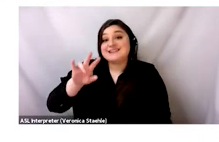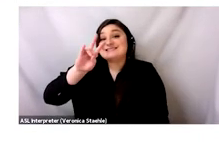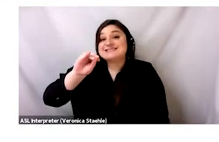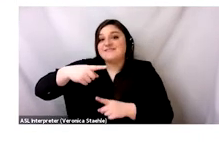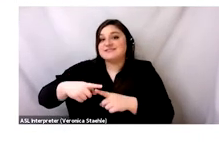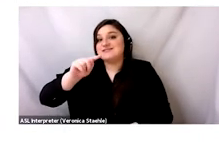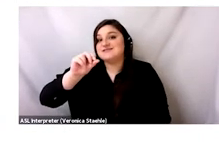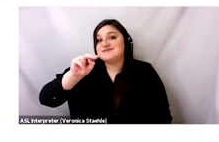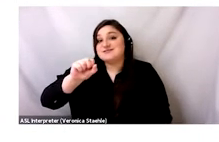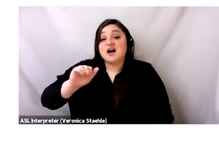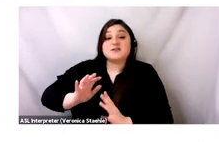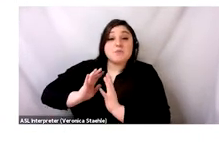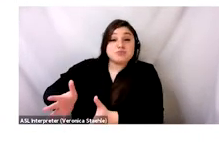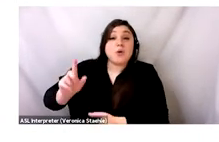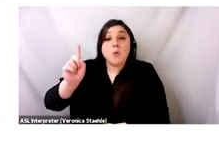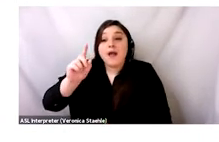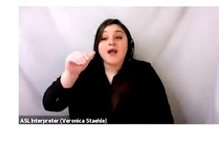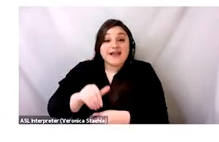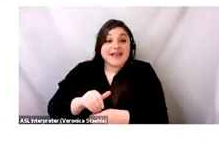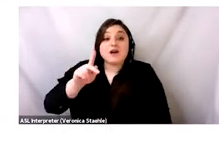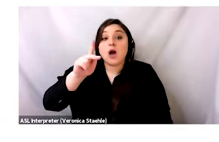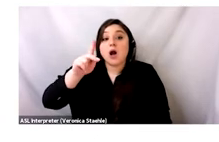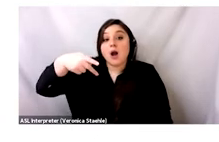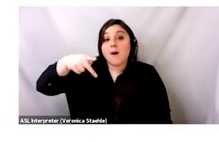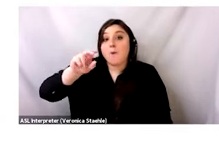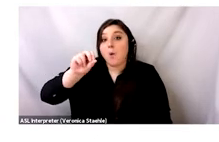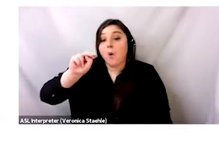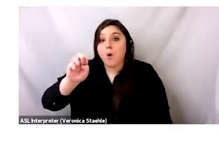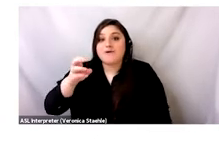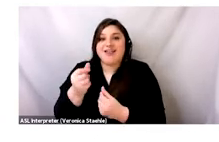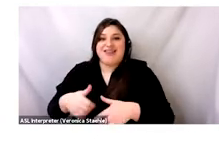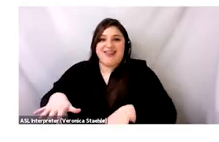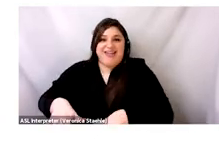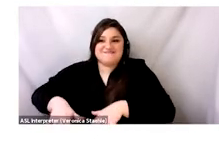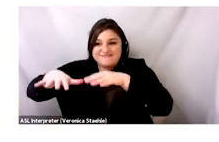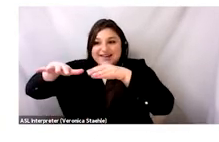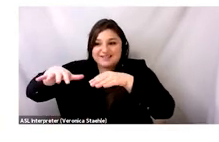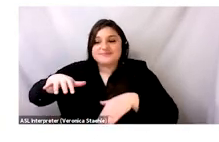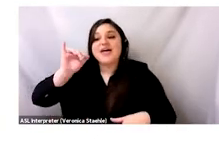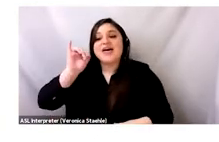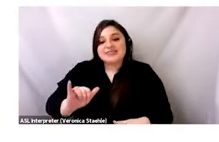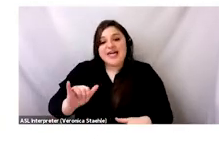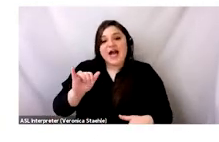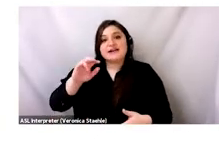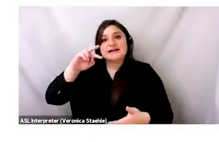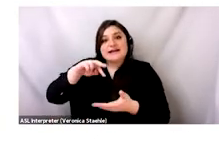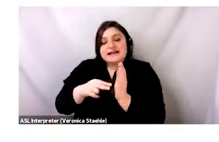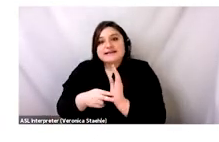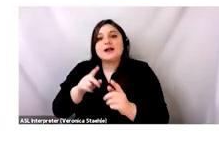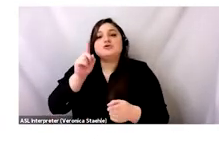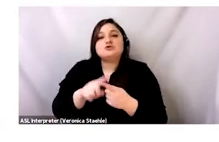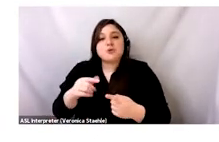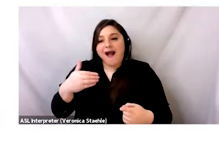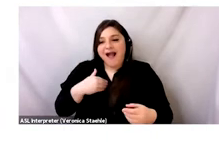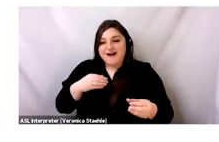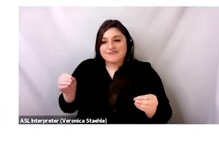Ghana's waste. So the 70 tons a day was being dumped in Pone landfill. Pone was built to be a sanitary or modern